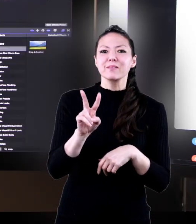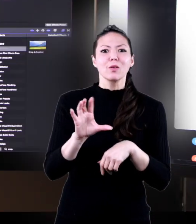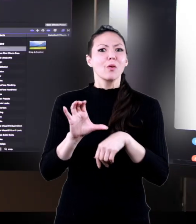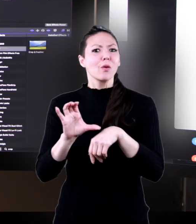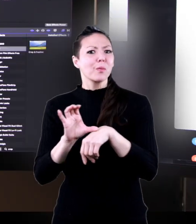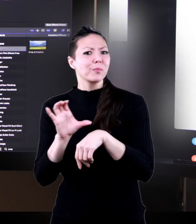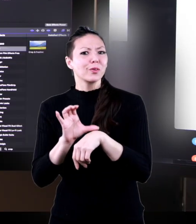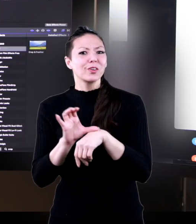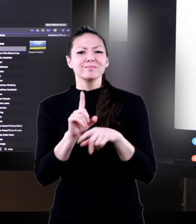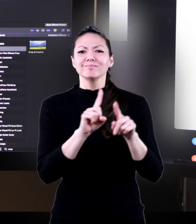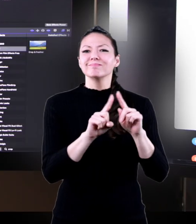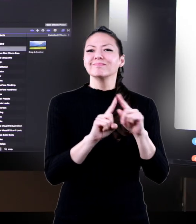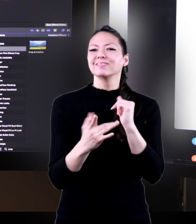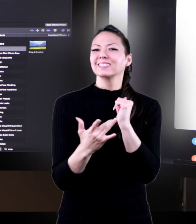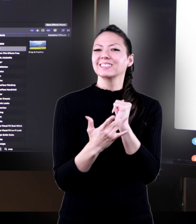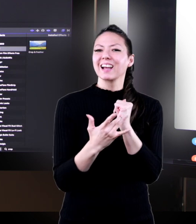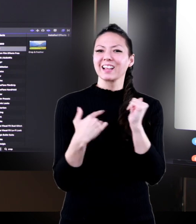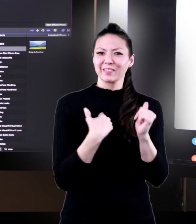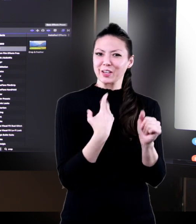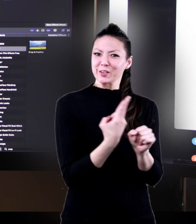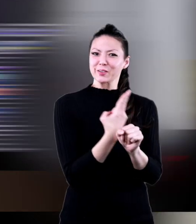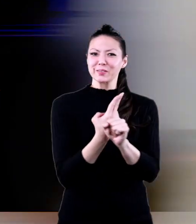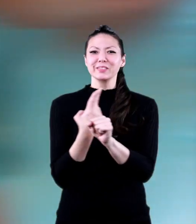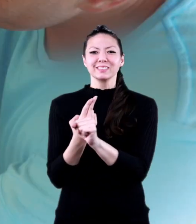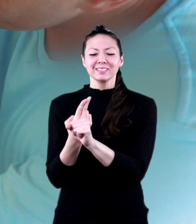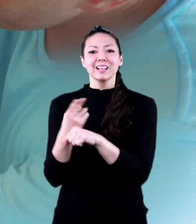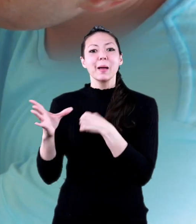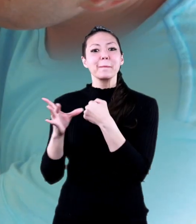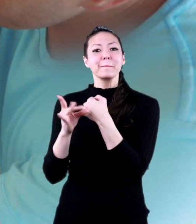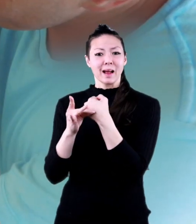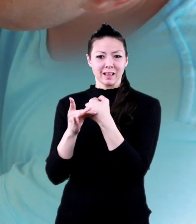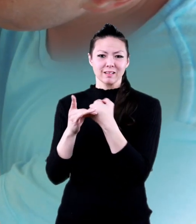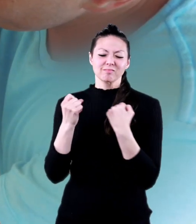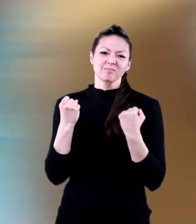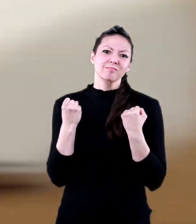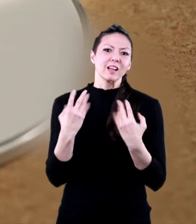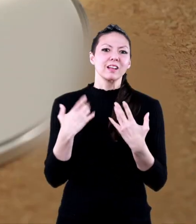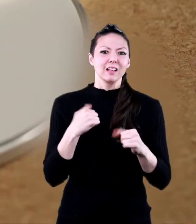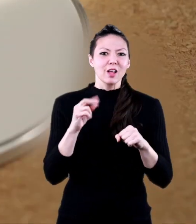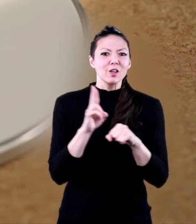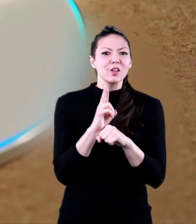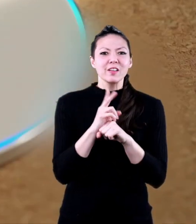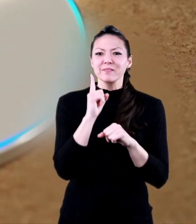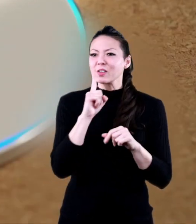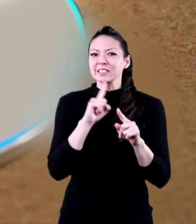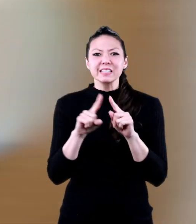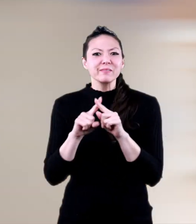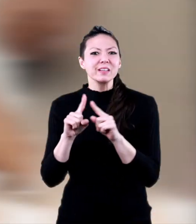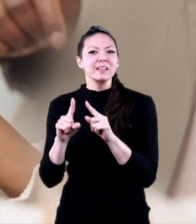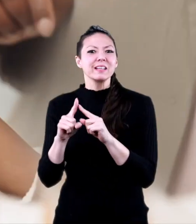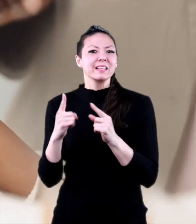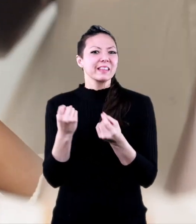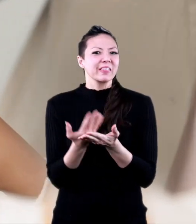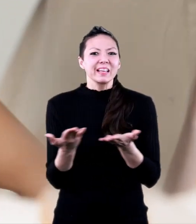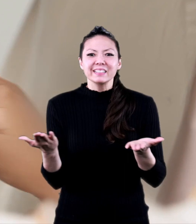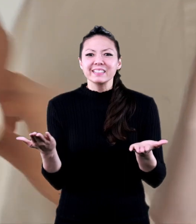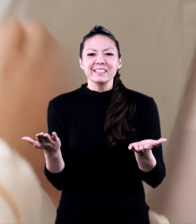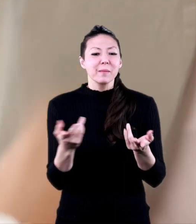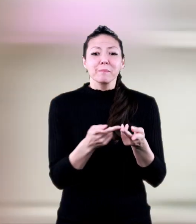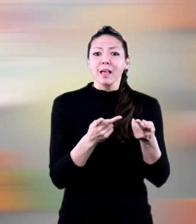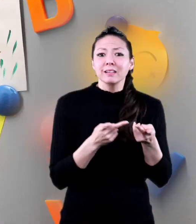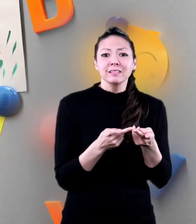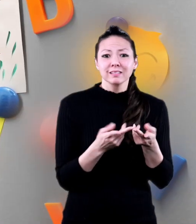also use this kind of technology. Magnets are used in many places for many things,